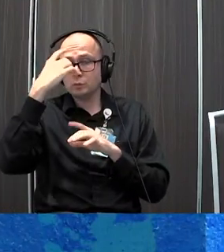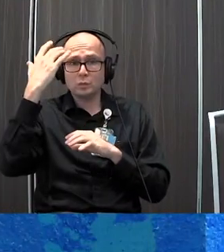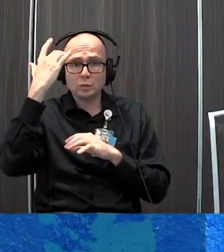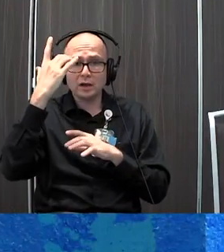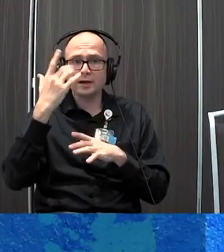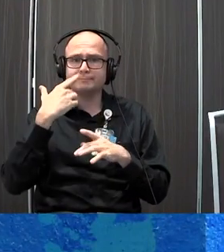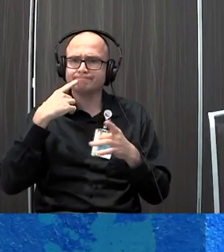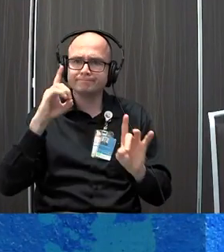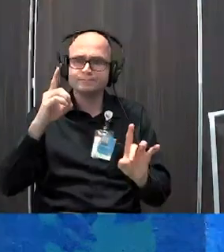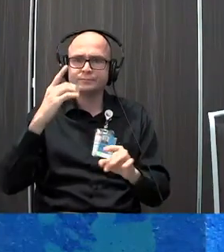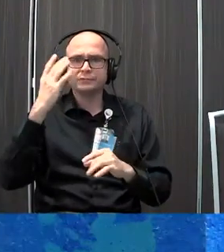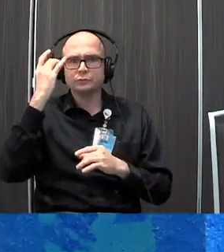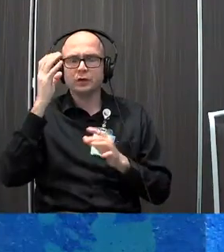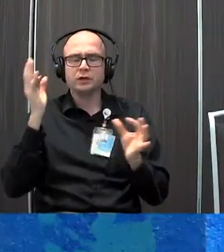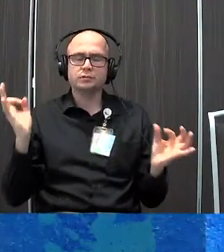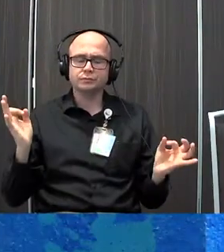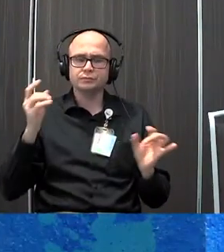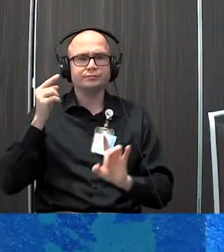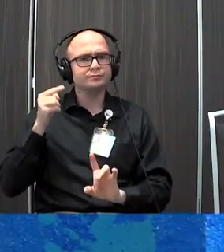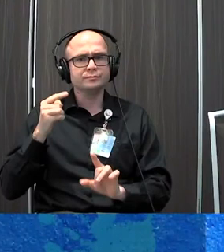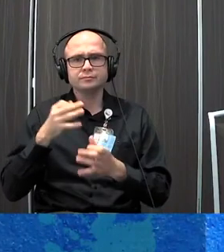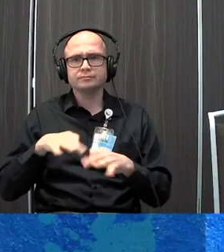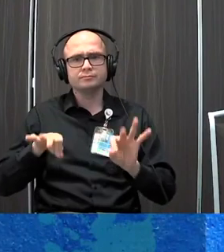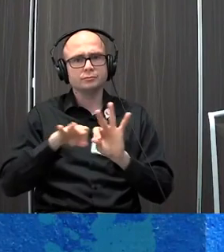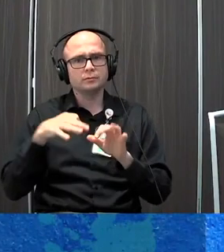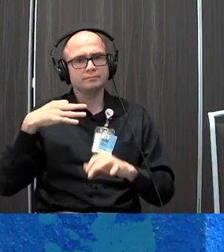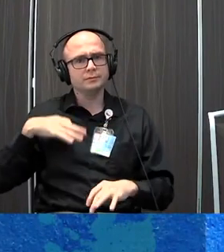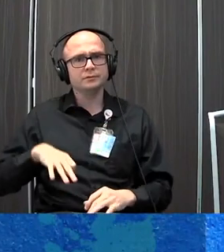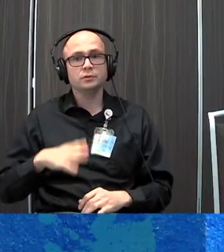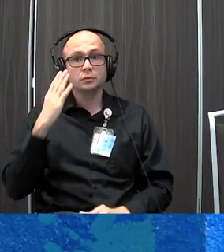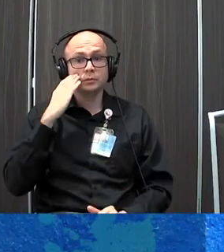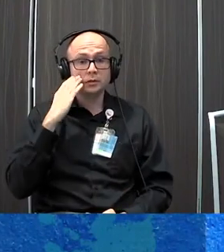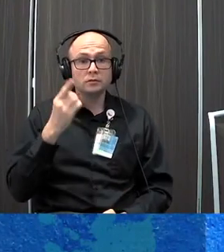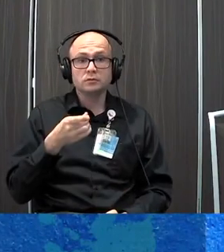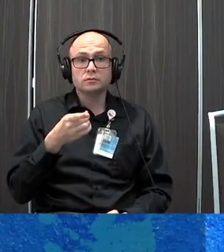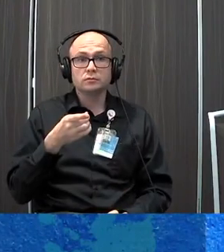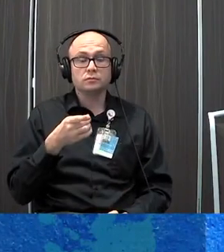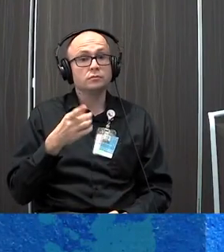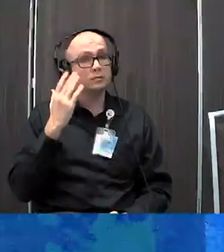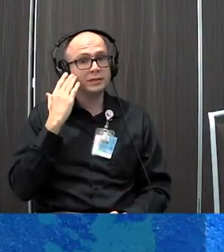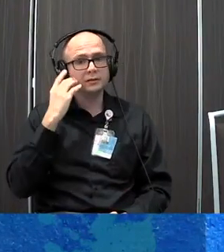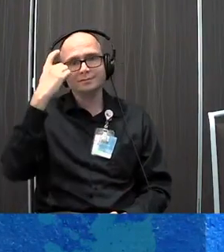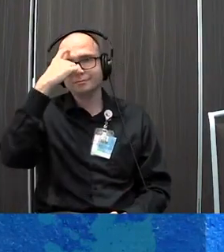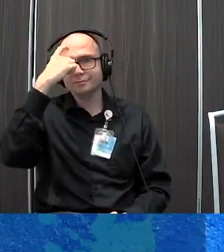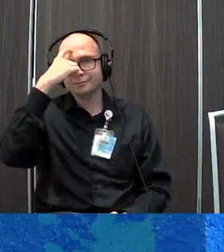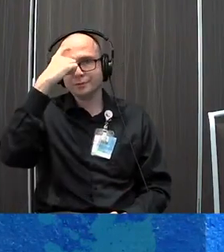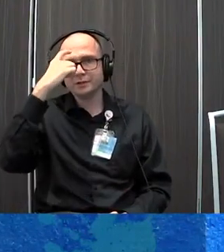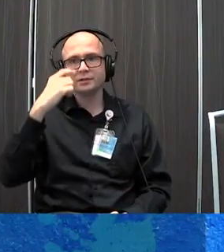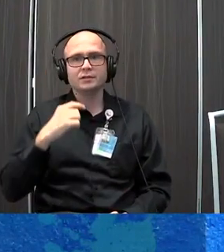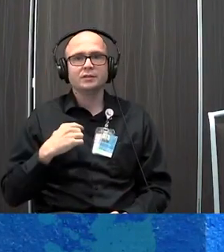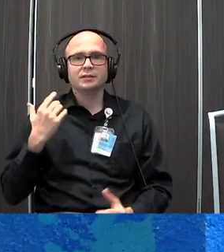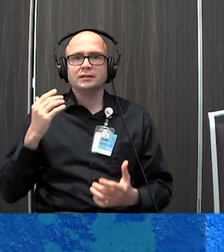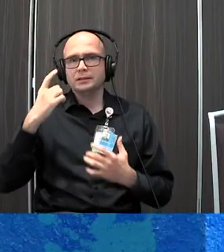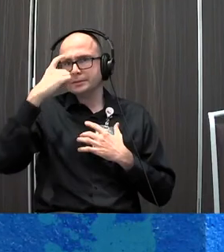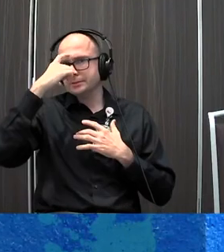why does this work? Why would mindfulness and meditation be associated with all these benefits? What we know is that what we certainly know about the brain is the neuroplasticity, the